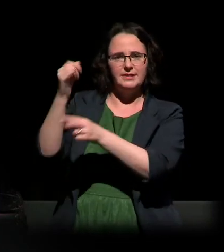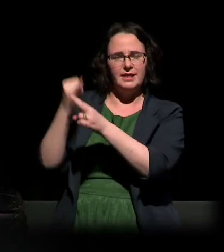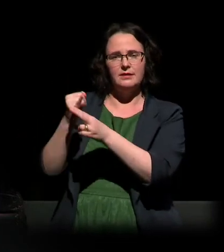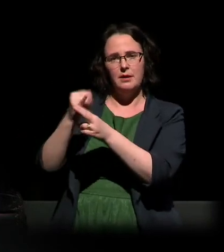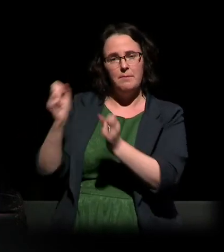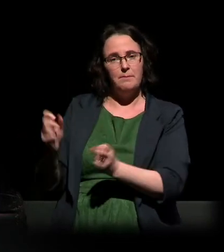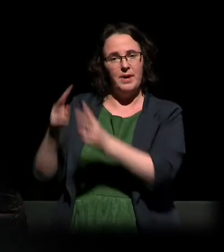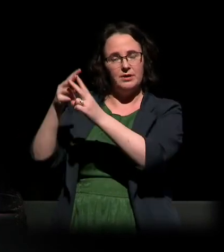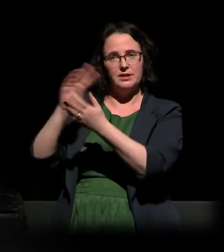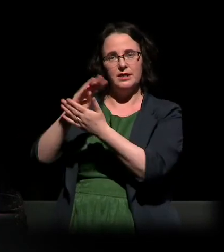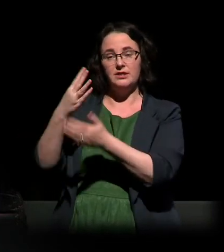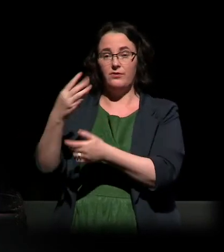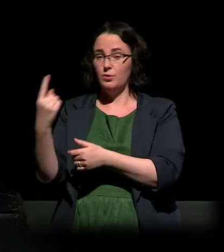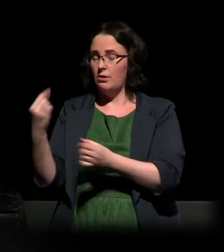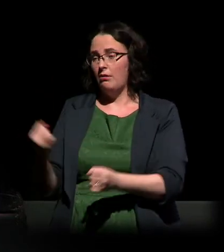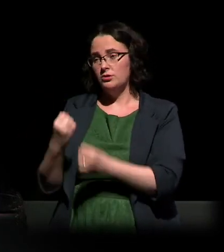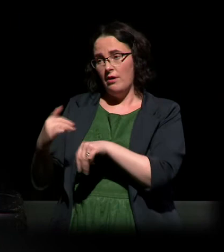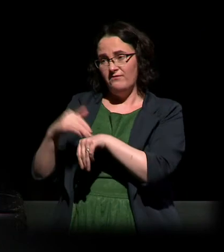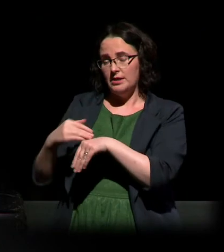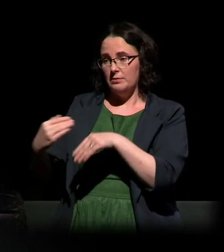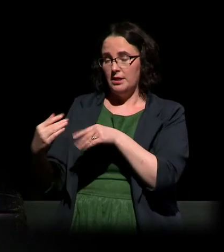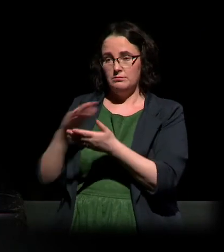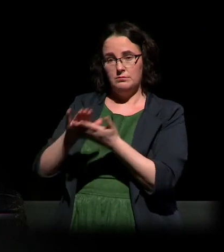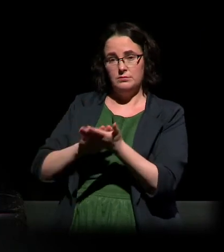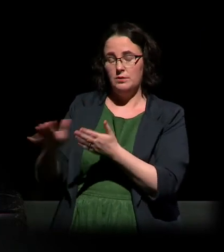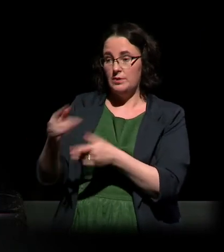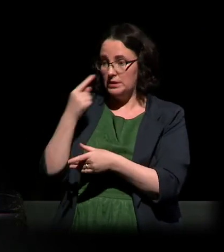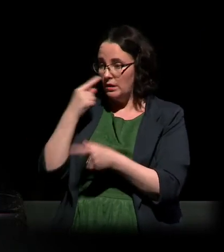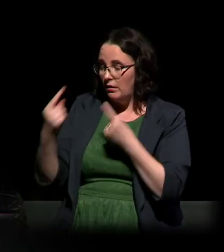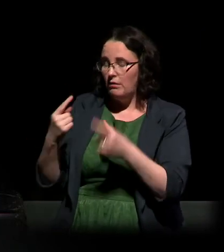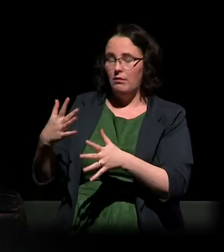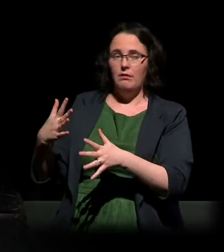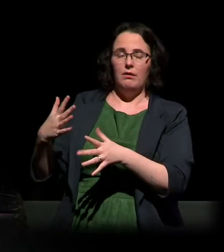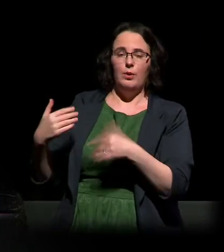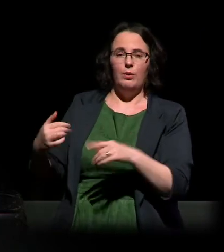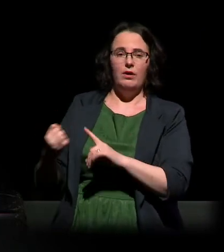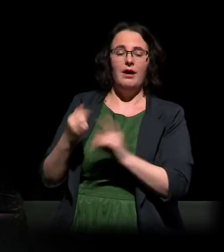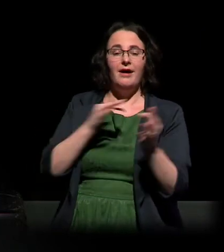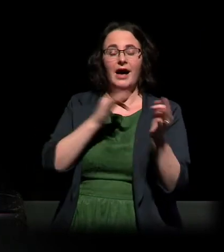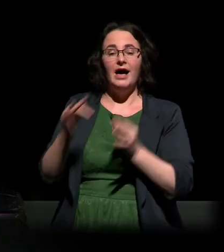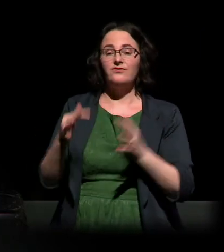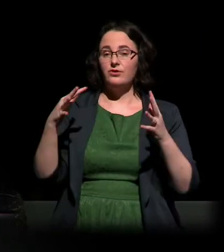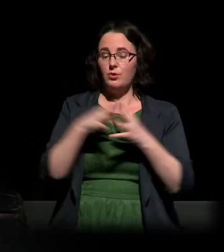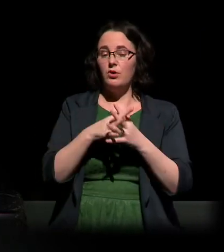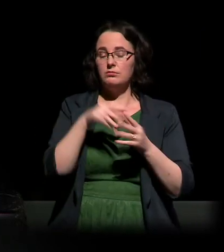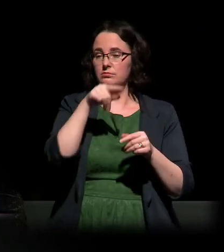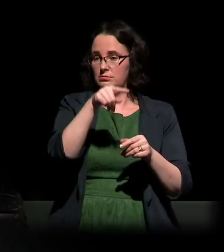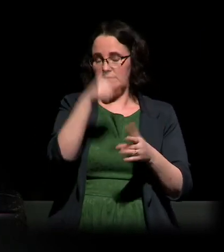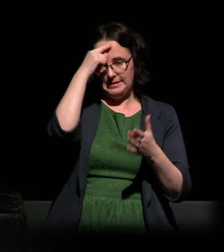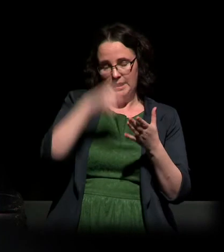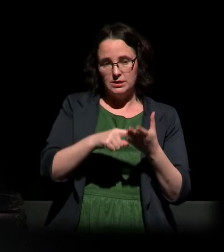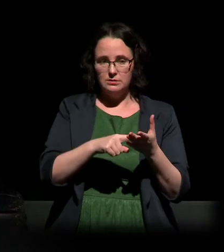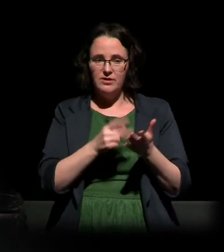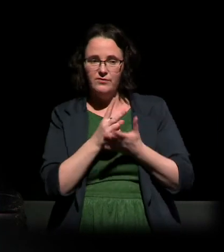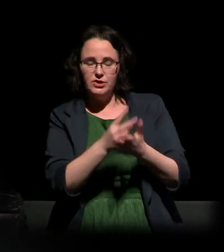Holocaust and all that he saw in that period. After the war, he volunteered with the Red Cross and wrote about how he had